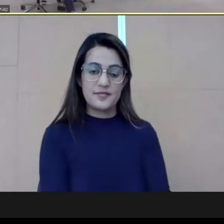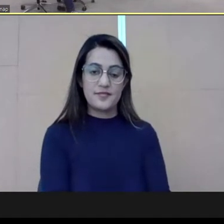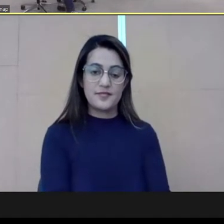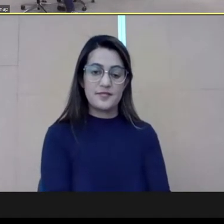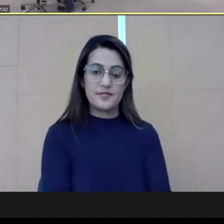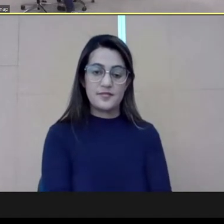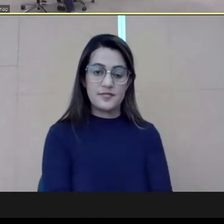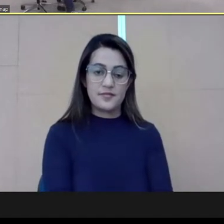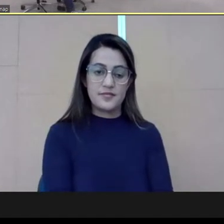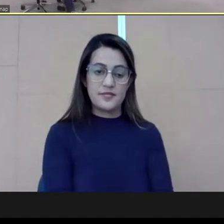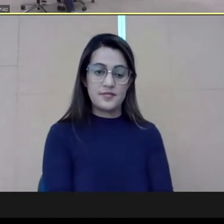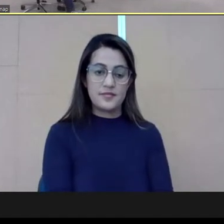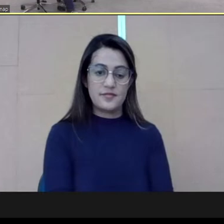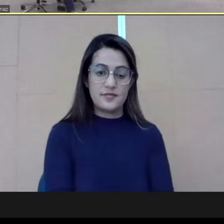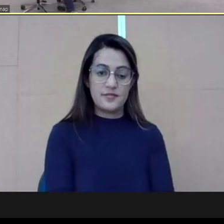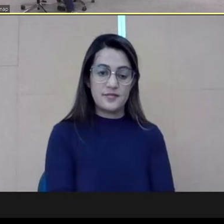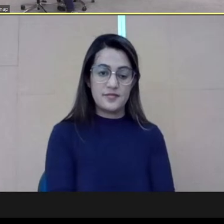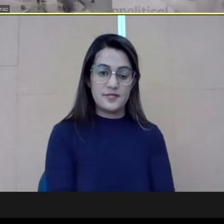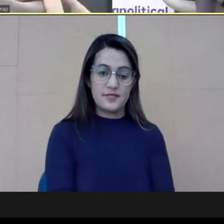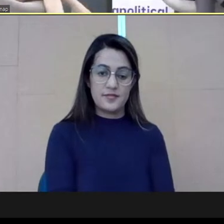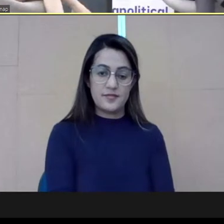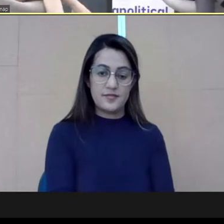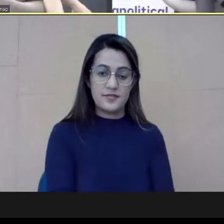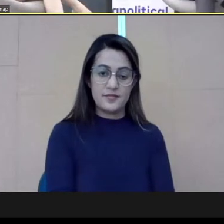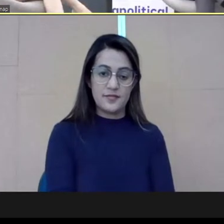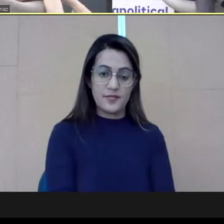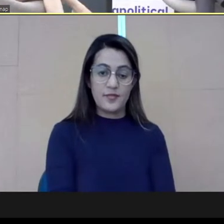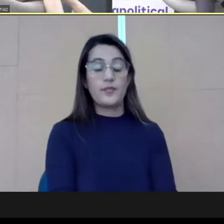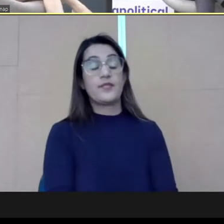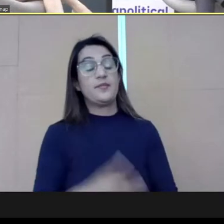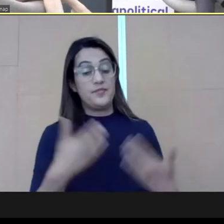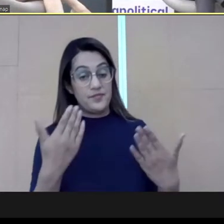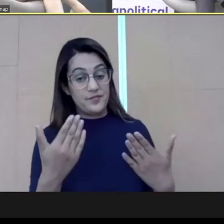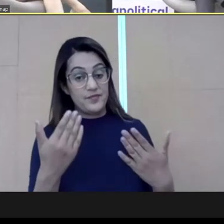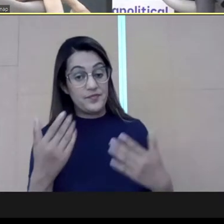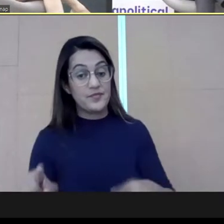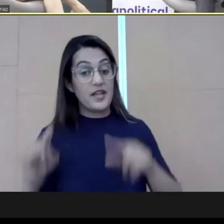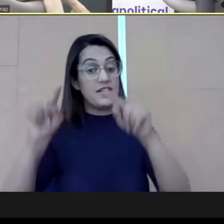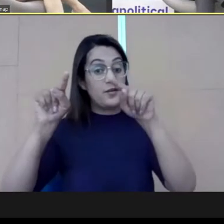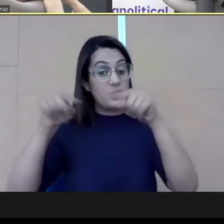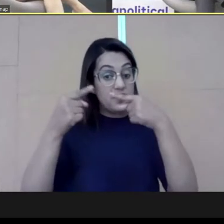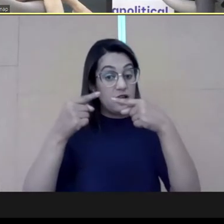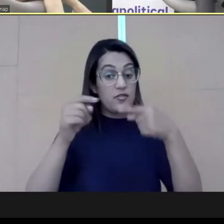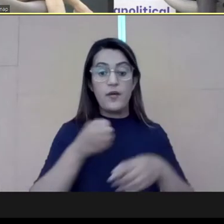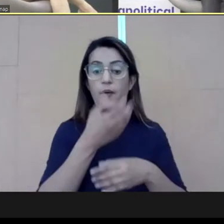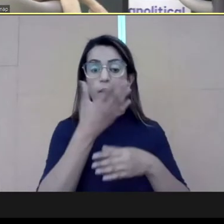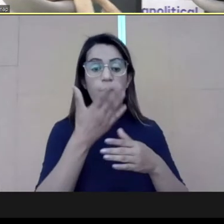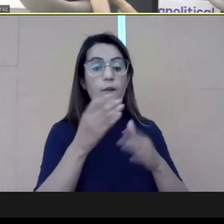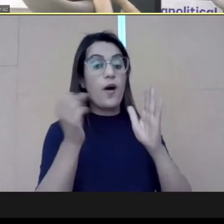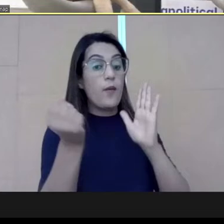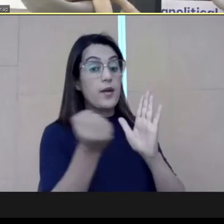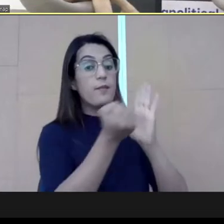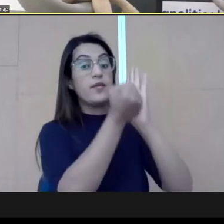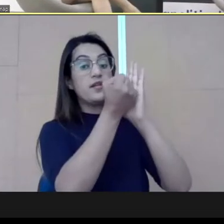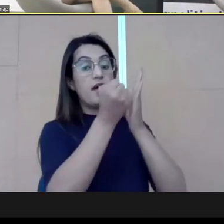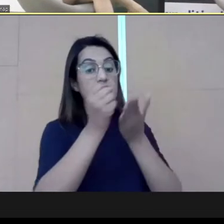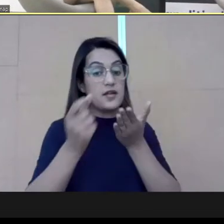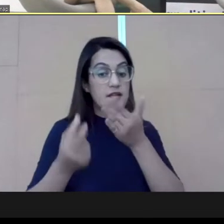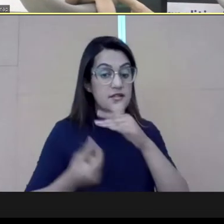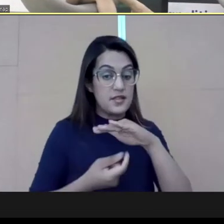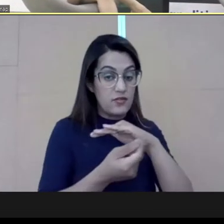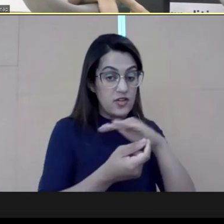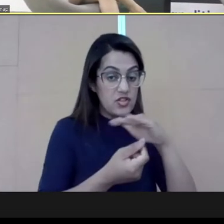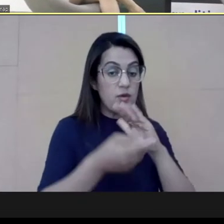This is a challenge. What is the impact that